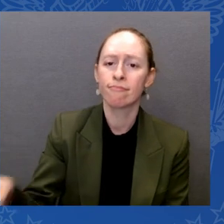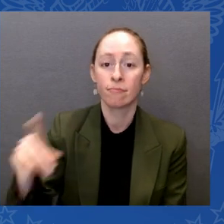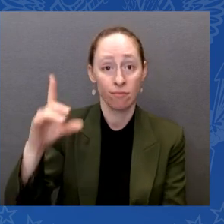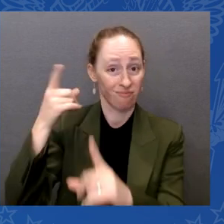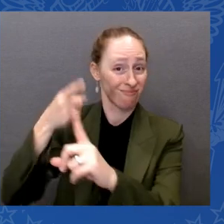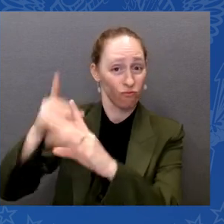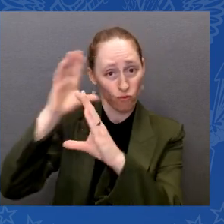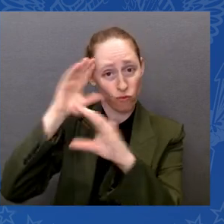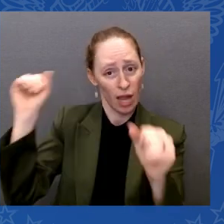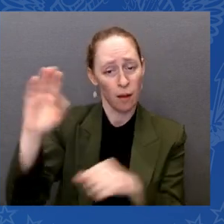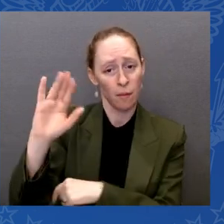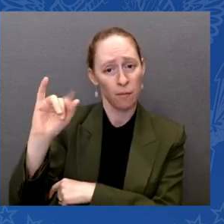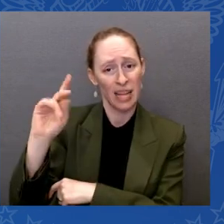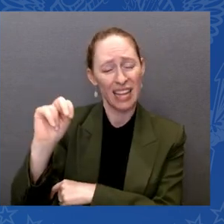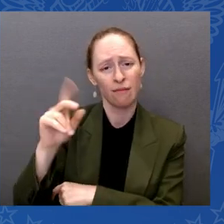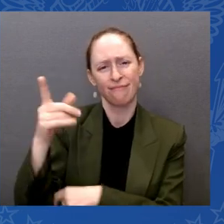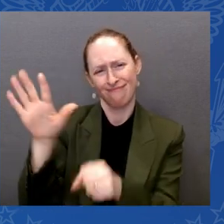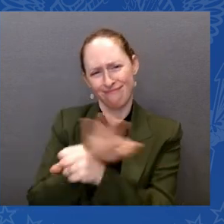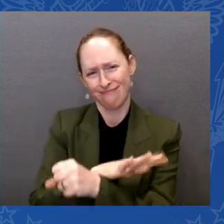throughout his career.